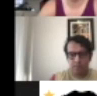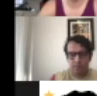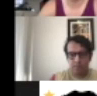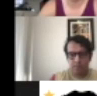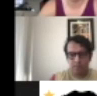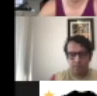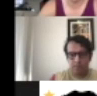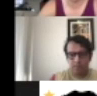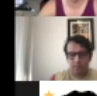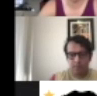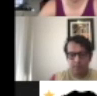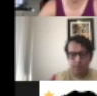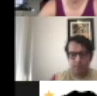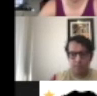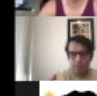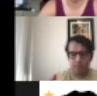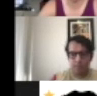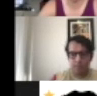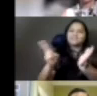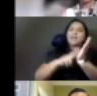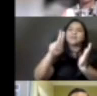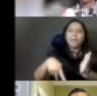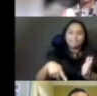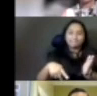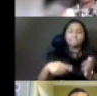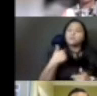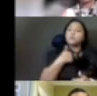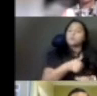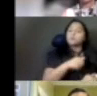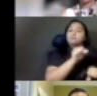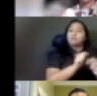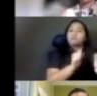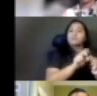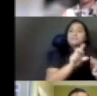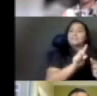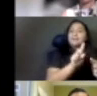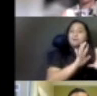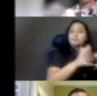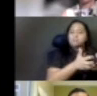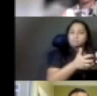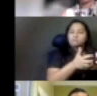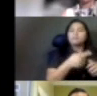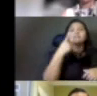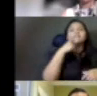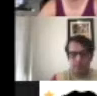We have partnered with the California Democratic Party to put up a dialing system. So we're going to be dialing six days a week